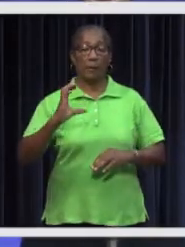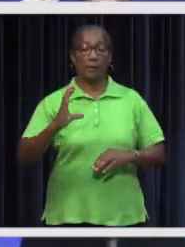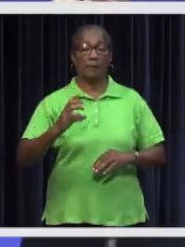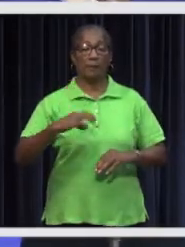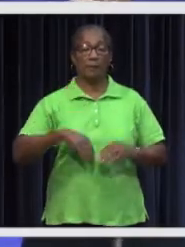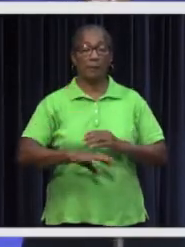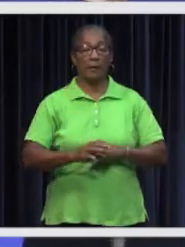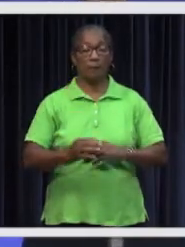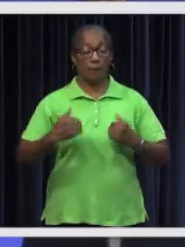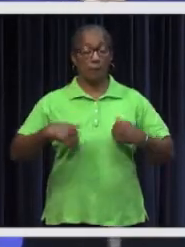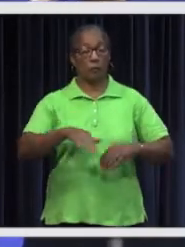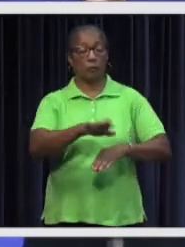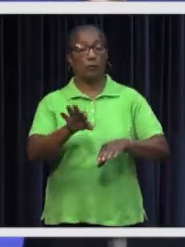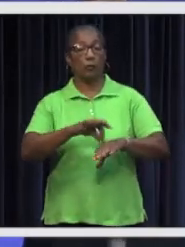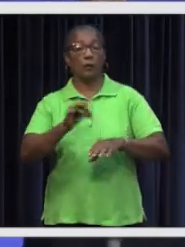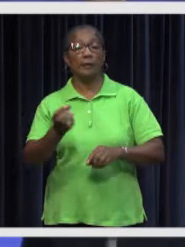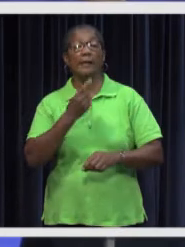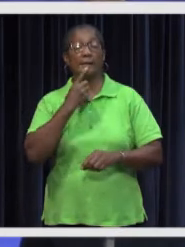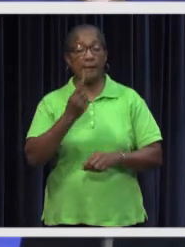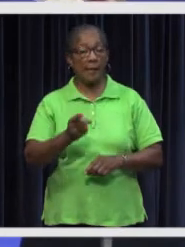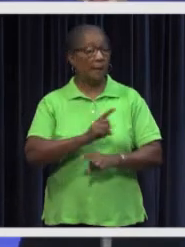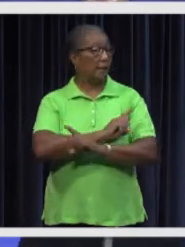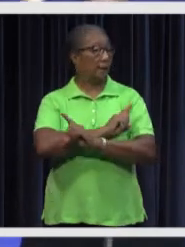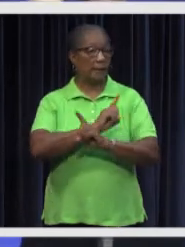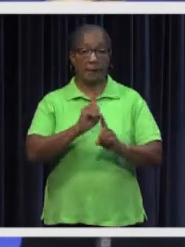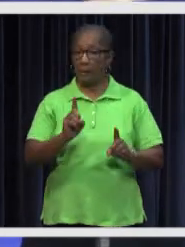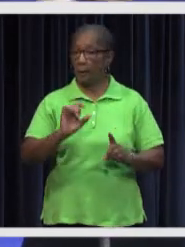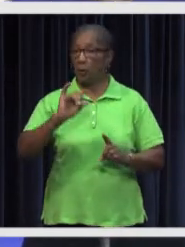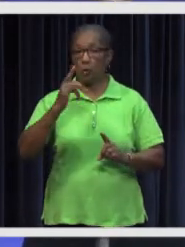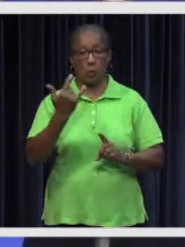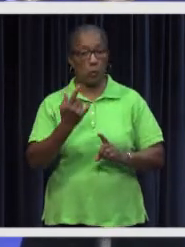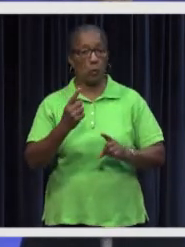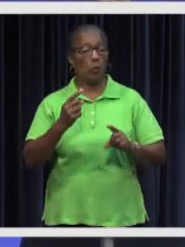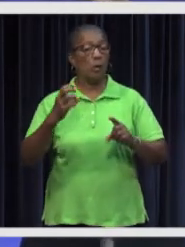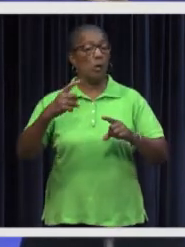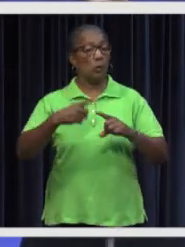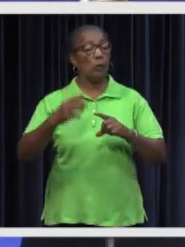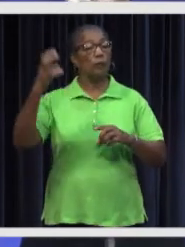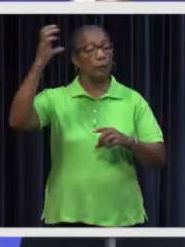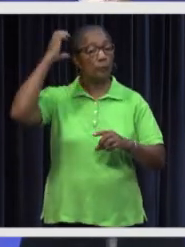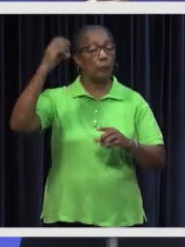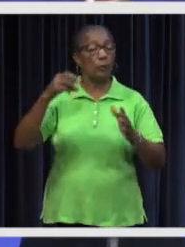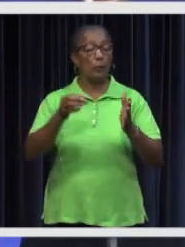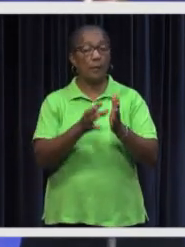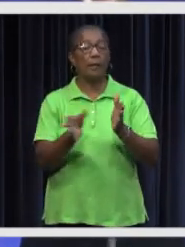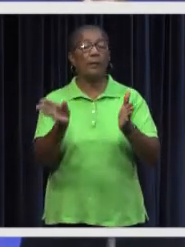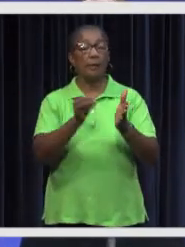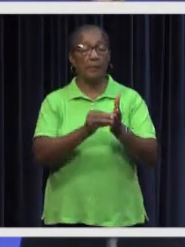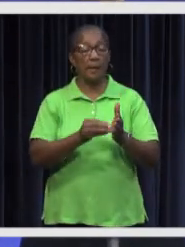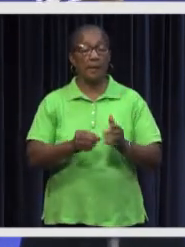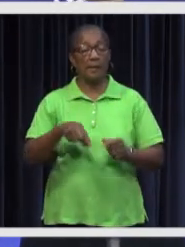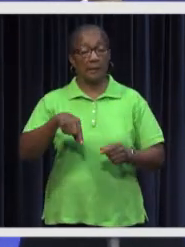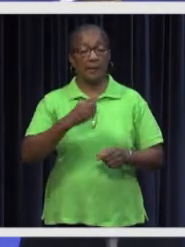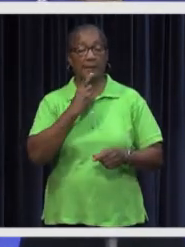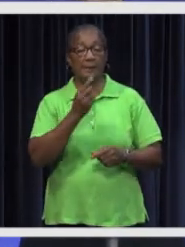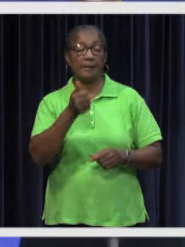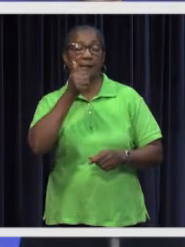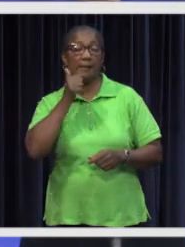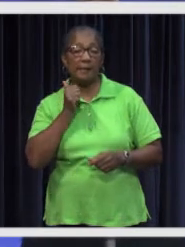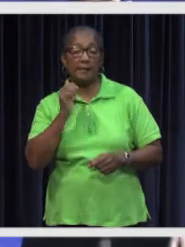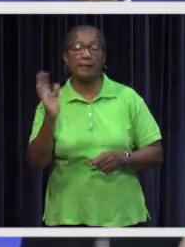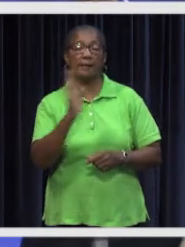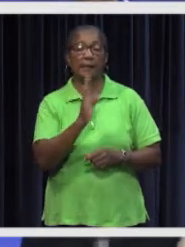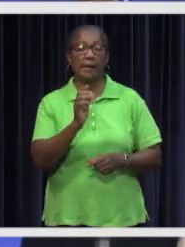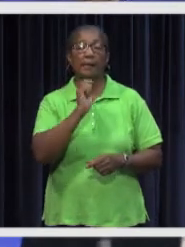Director of Health, Cleopatra Yesseren, also indicated that no new COVID-19 infected cases have been added. She